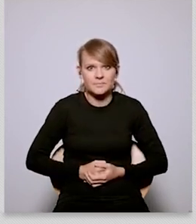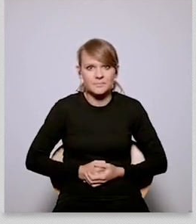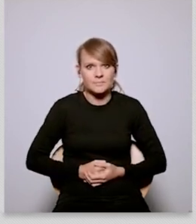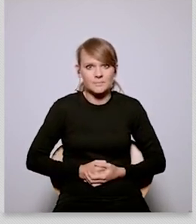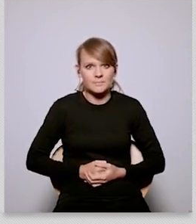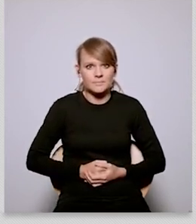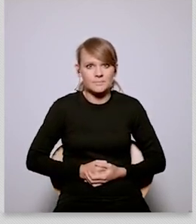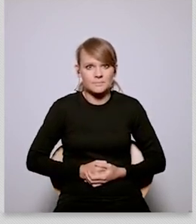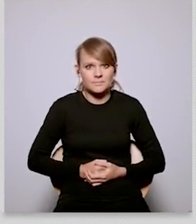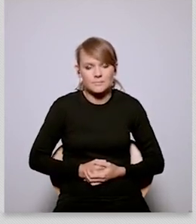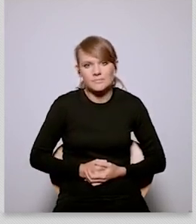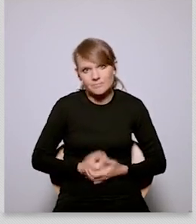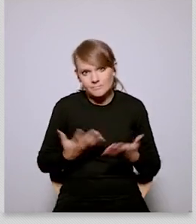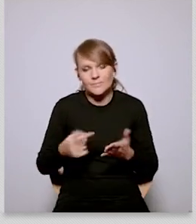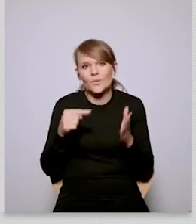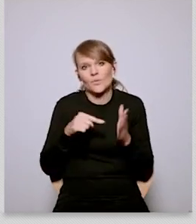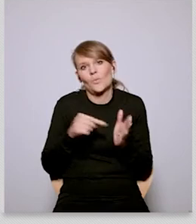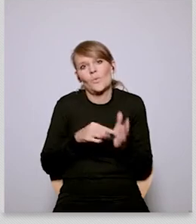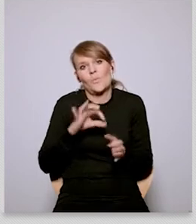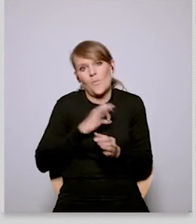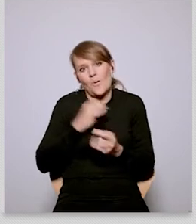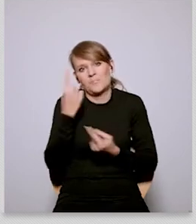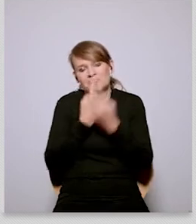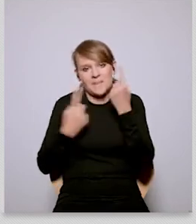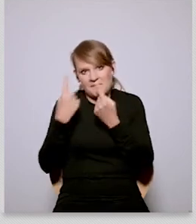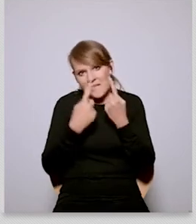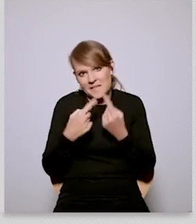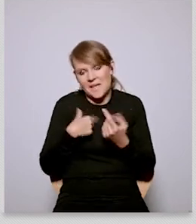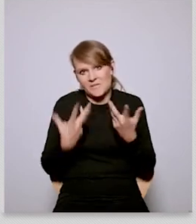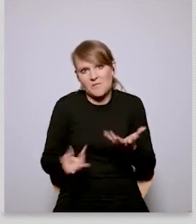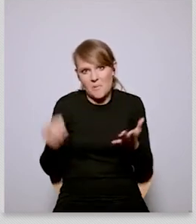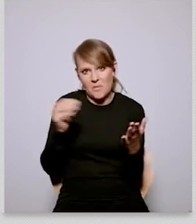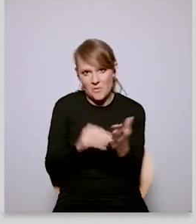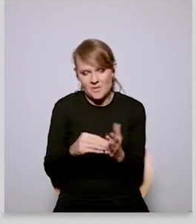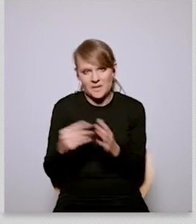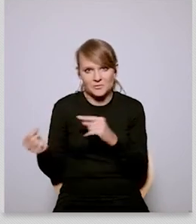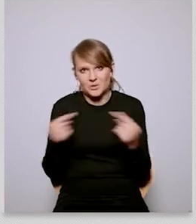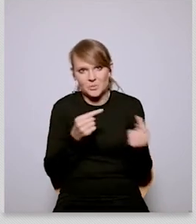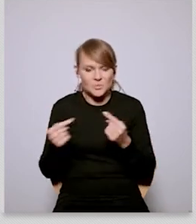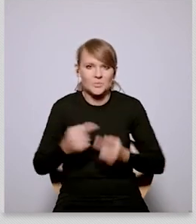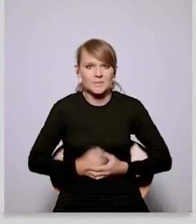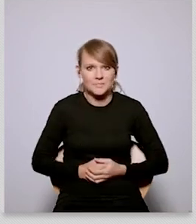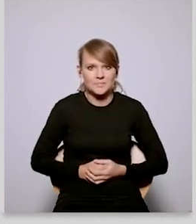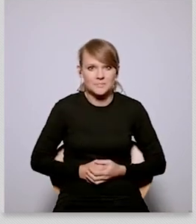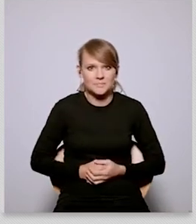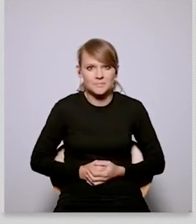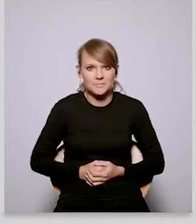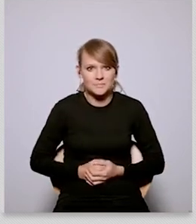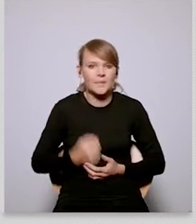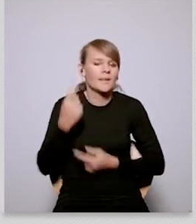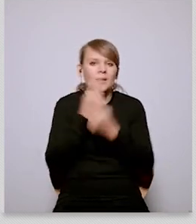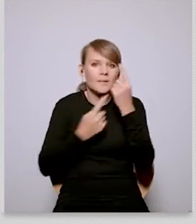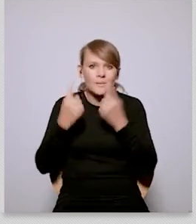in um but it really seems to me that uh that there is a a deep interconnection between how we handle the national